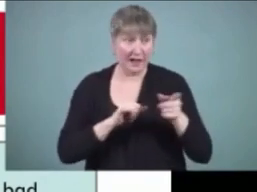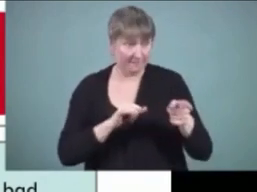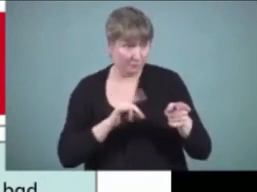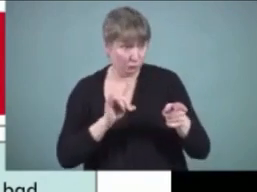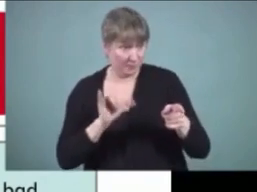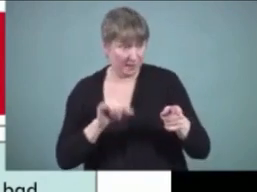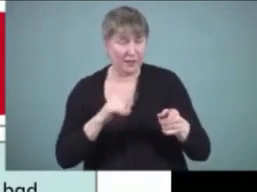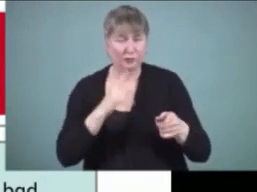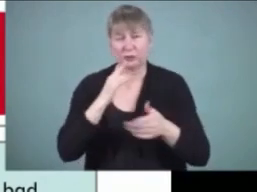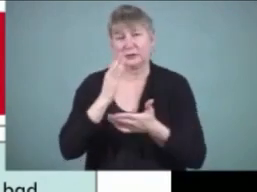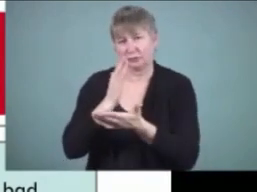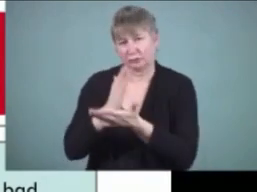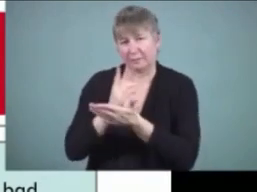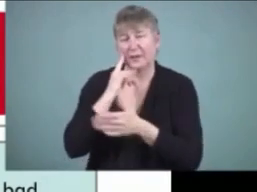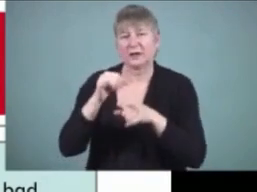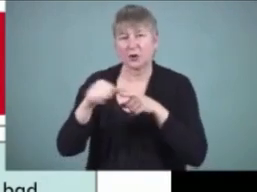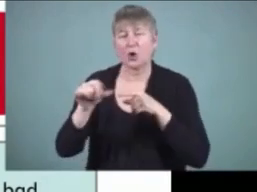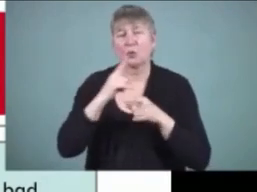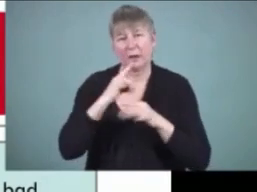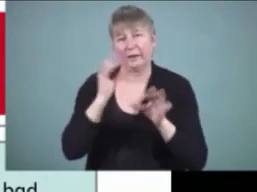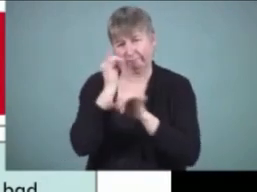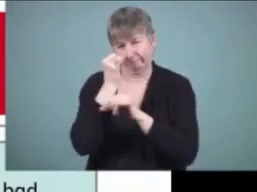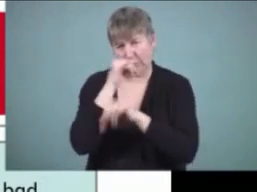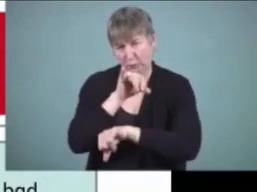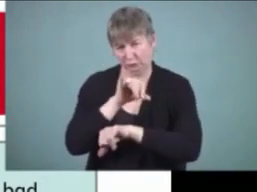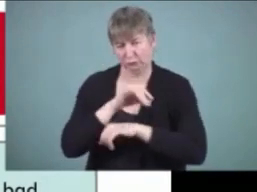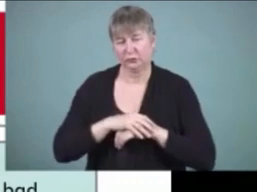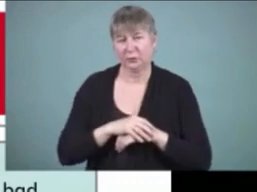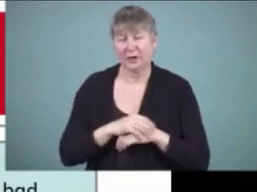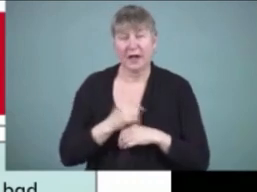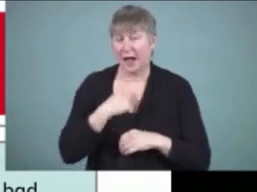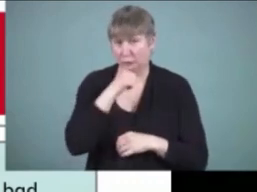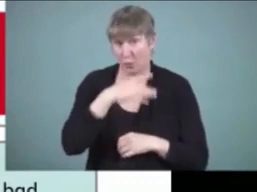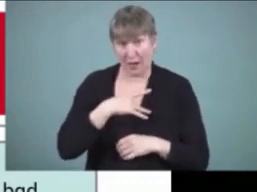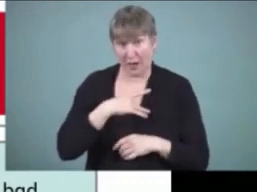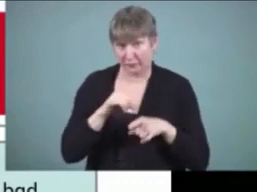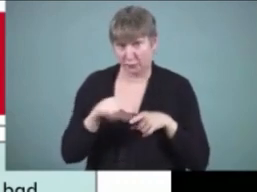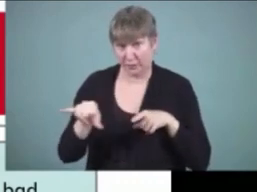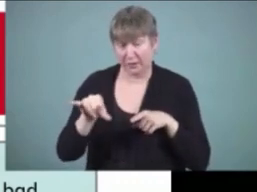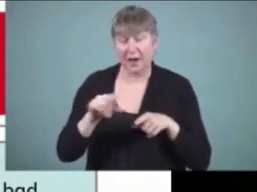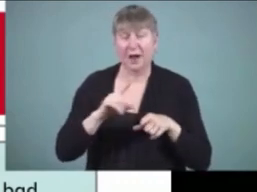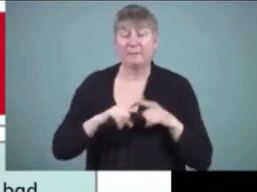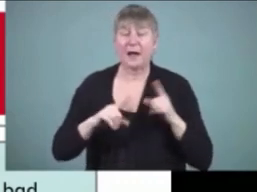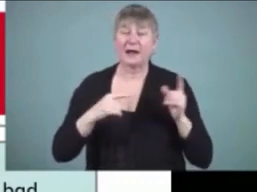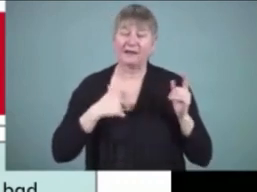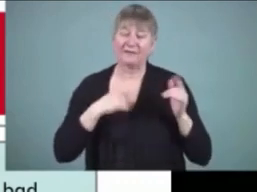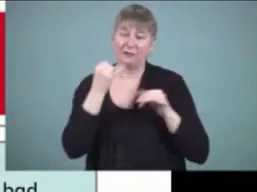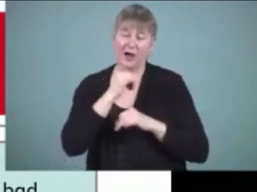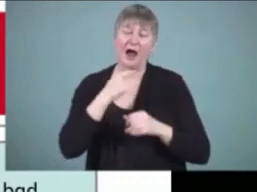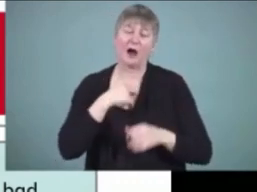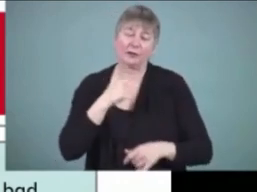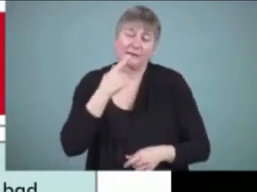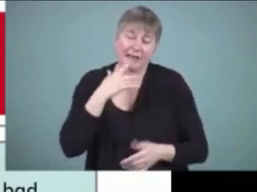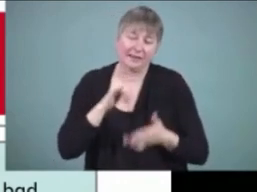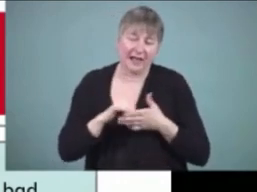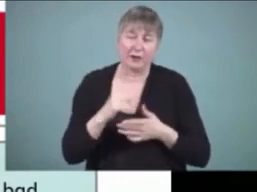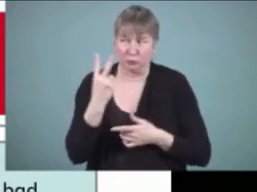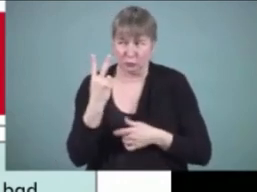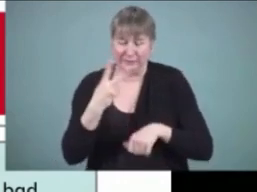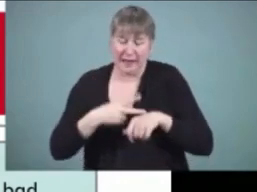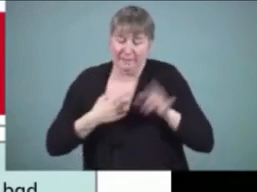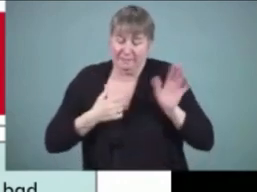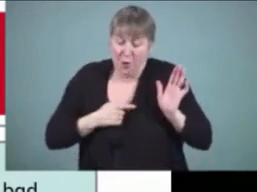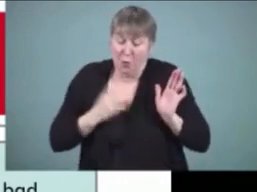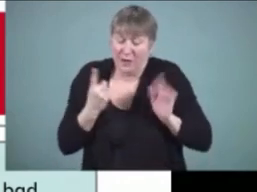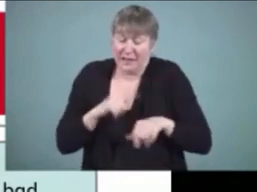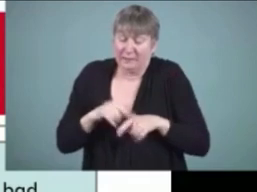because swearing is a very foolish thing to do. I don't like swearing. But by my foolishness, I said it two times. Once I didn't mean